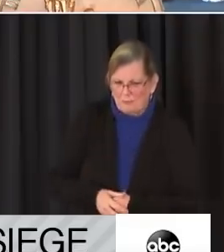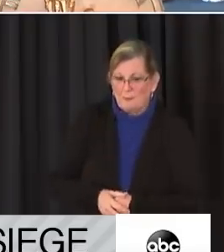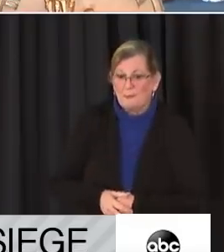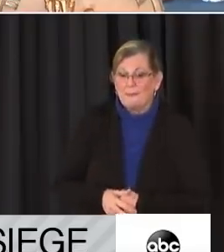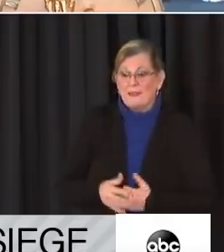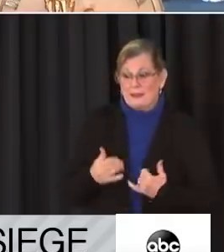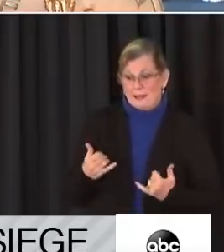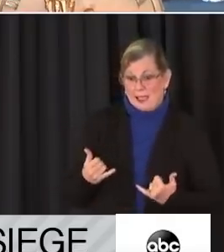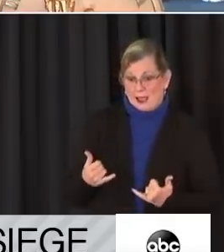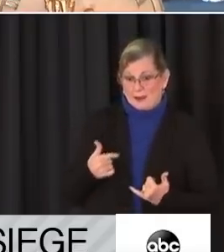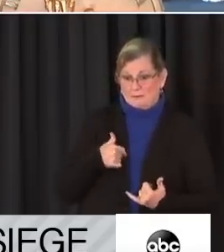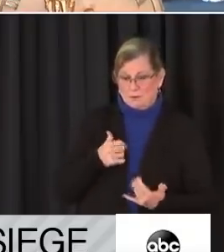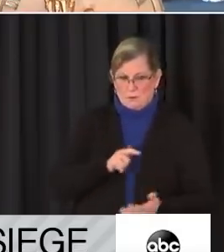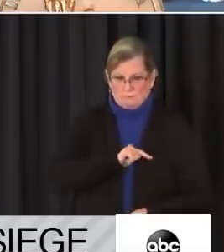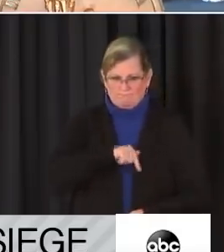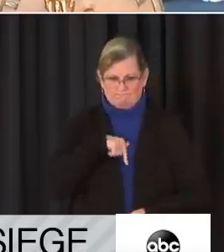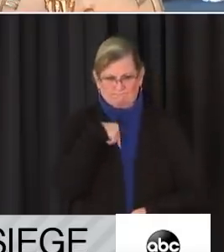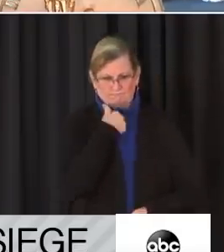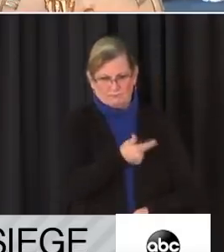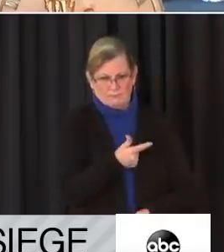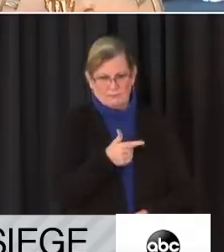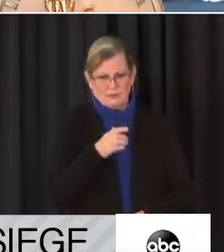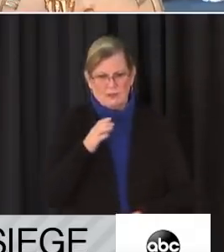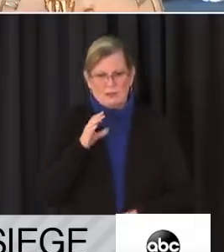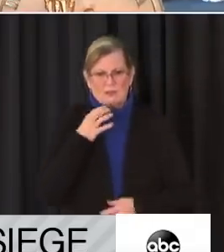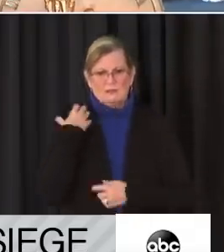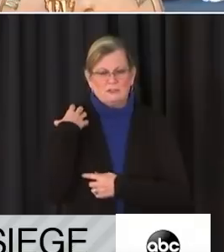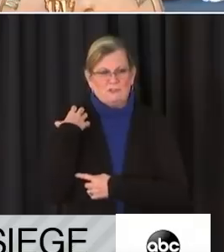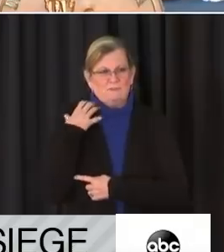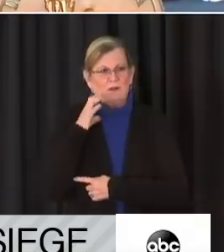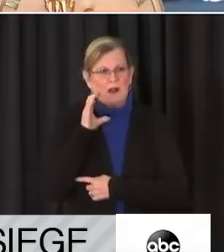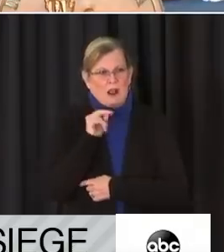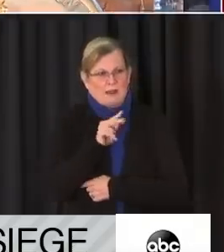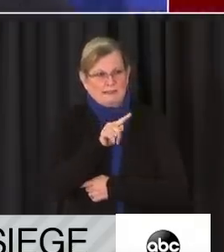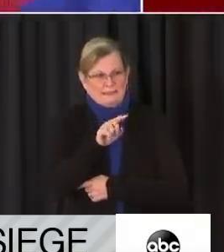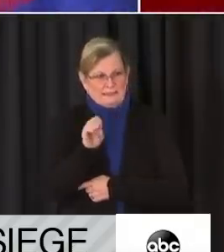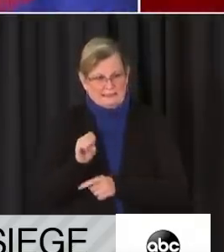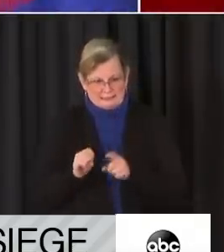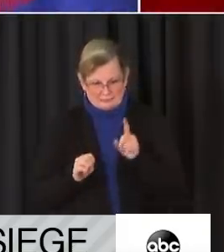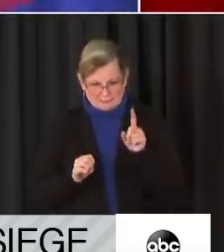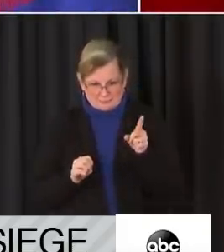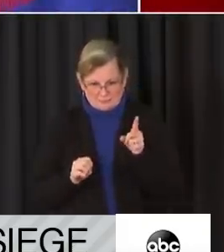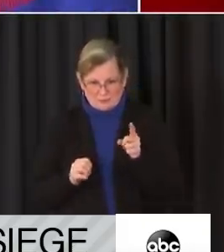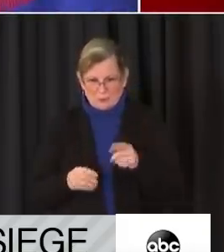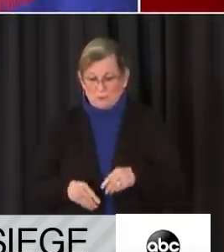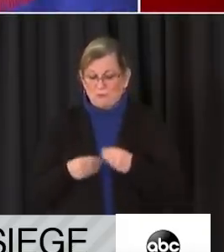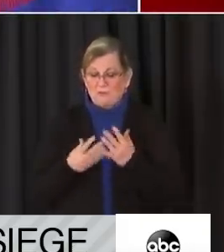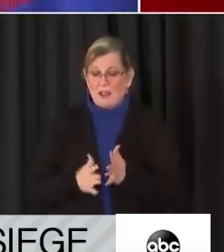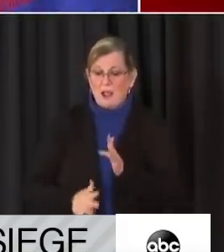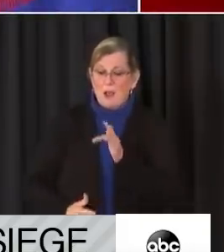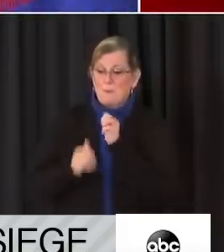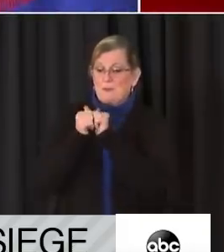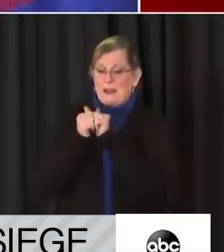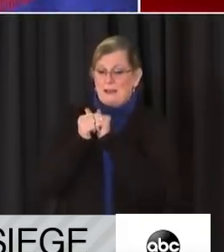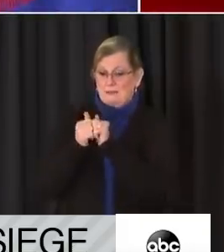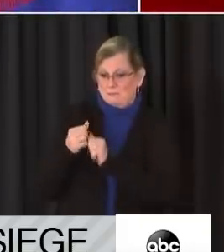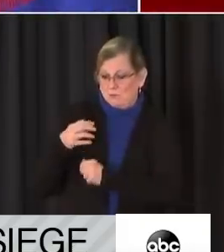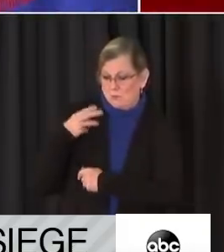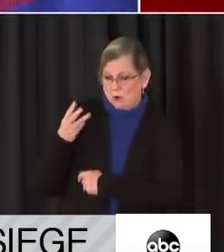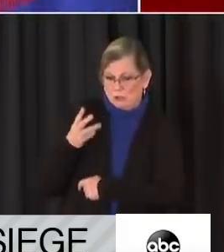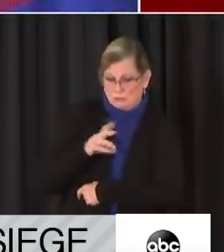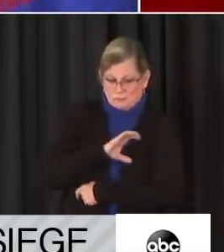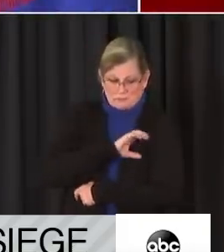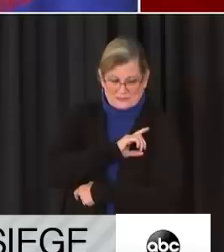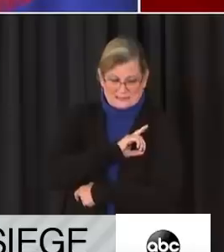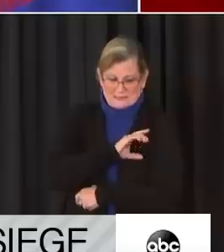With that, I want to ask Chief Conte to provide any update from the Metropolitan Police Department, followed by a situational update